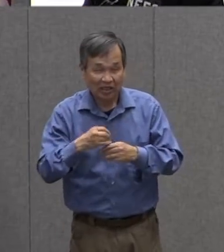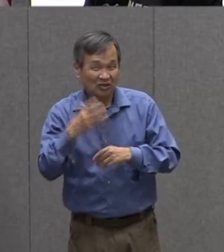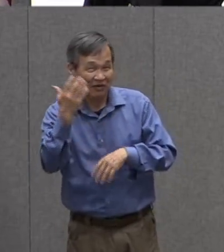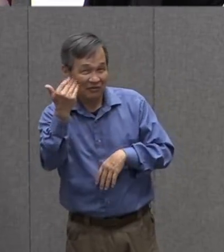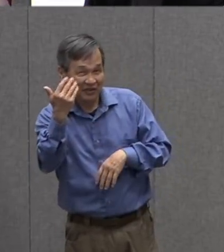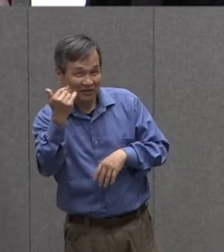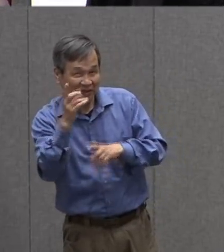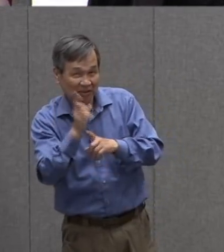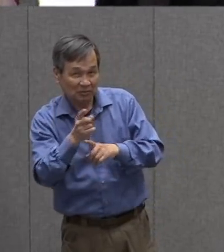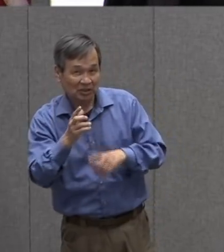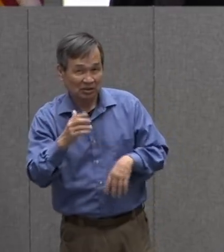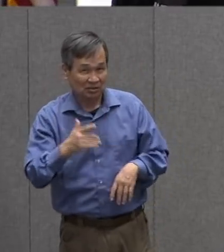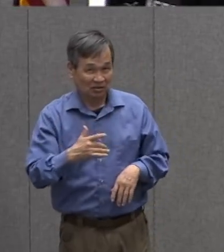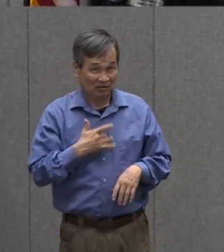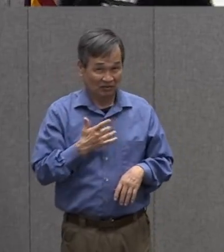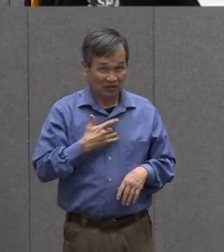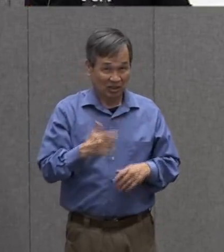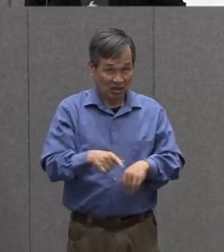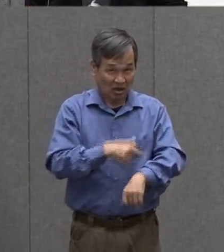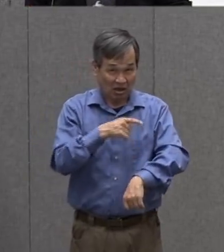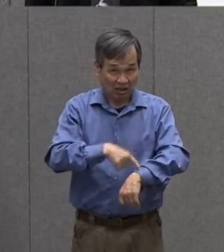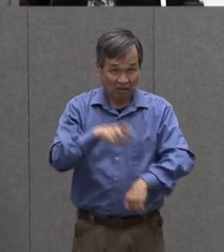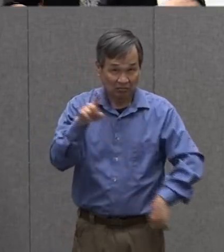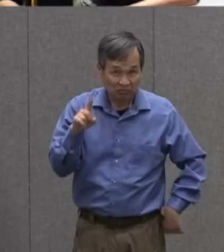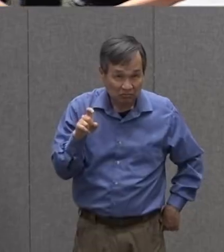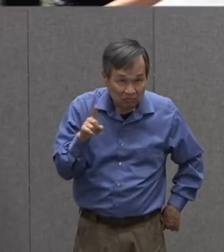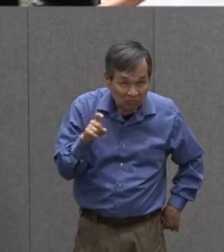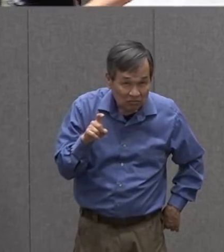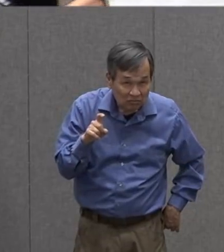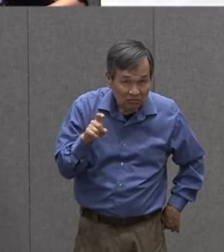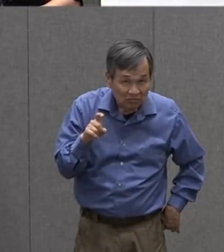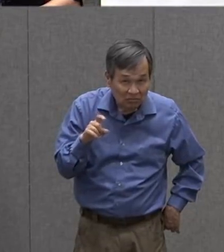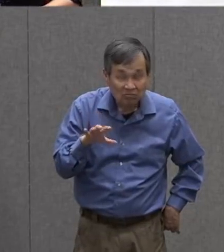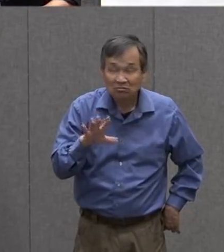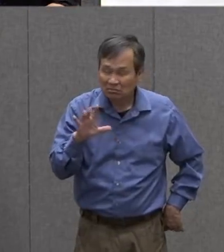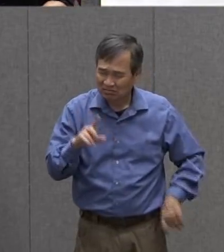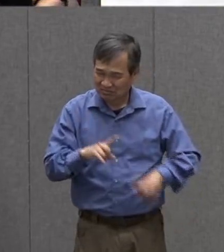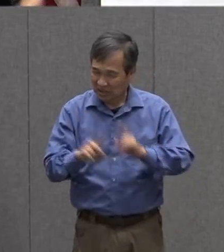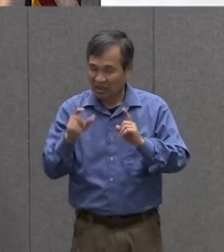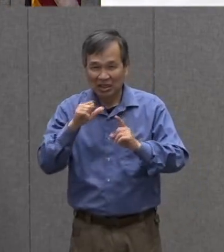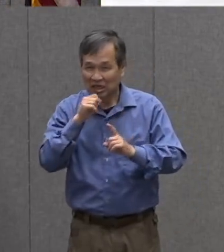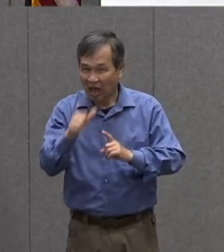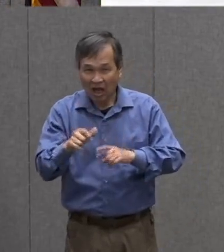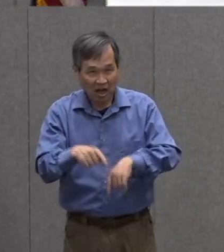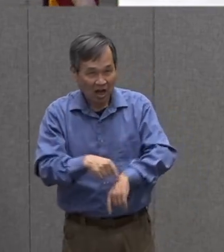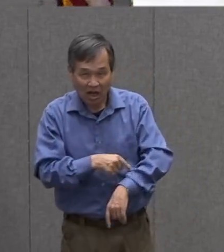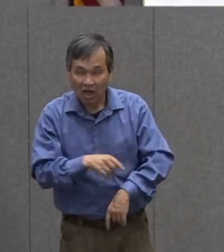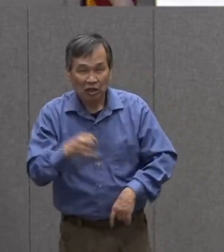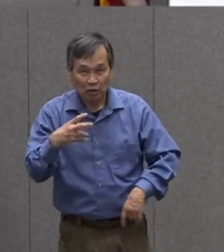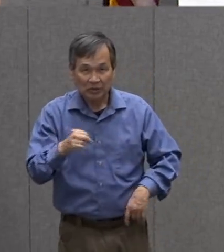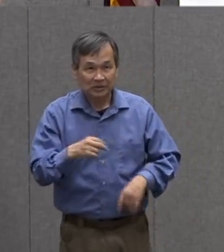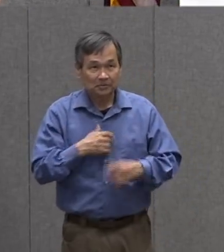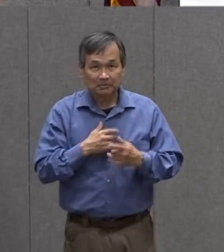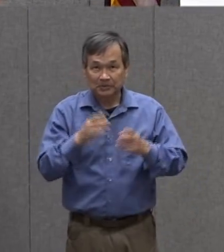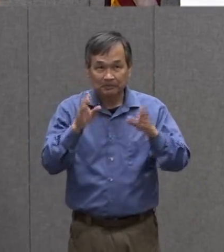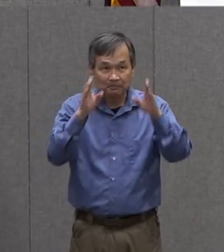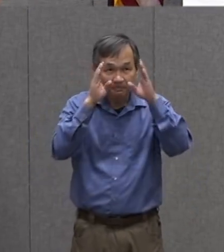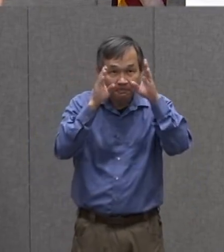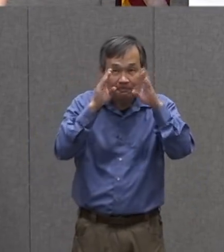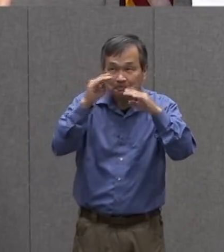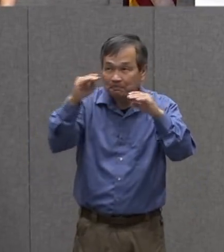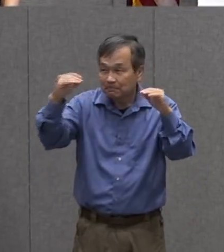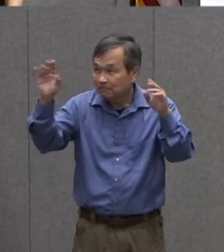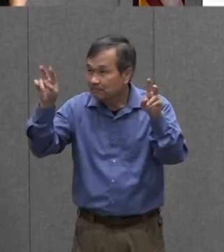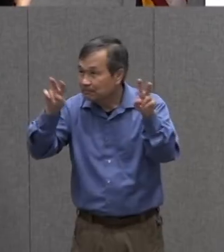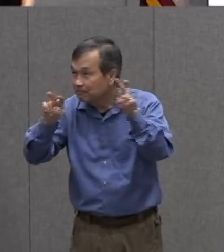minutes might seem like an awful long time but it's really not when you're observing some really cool things that are happening